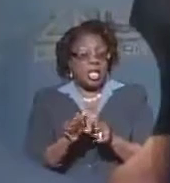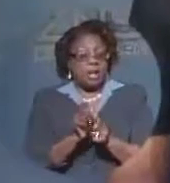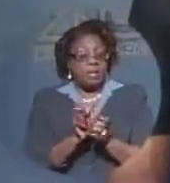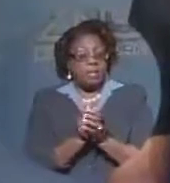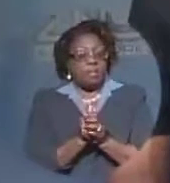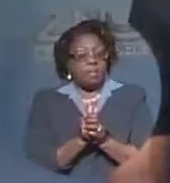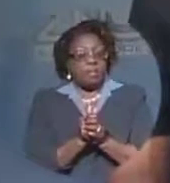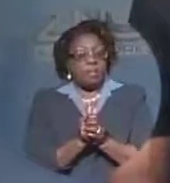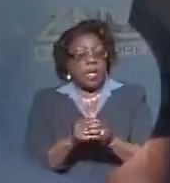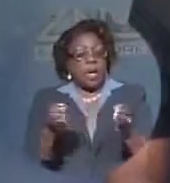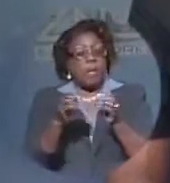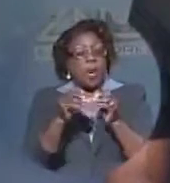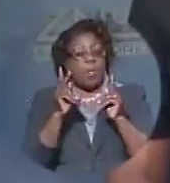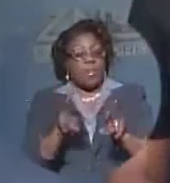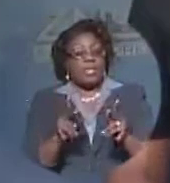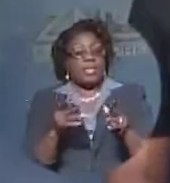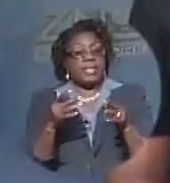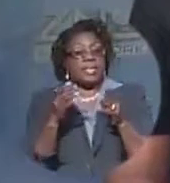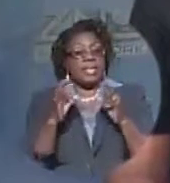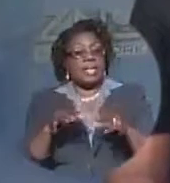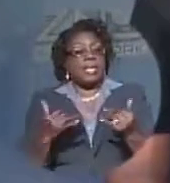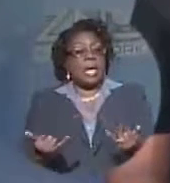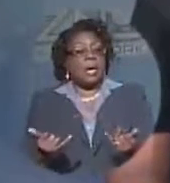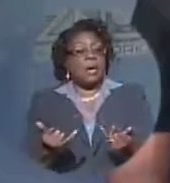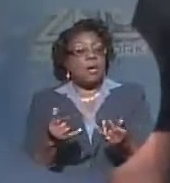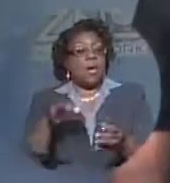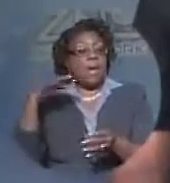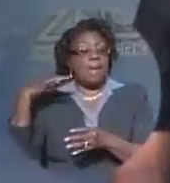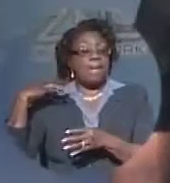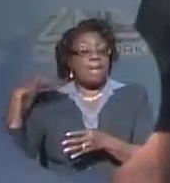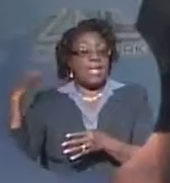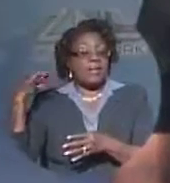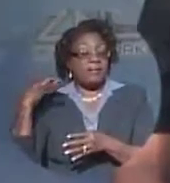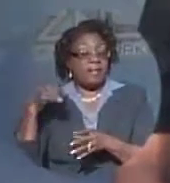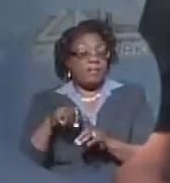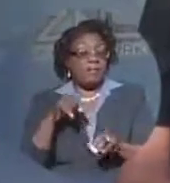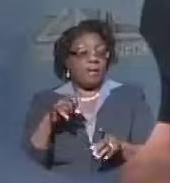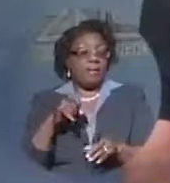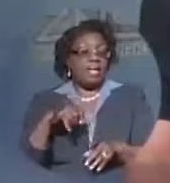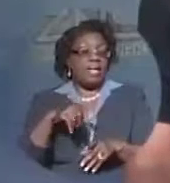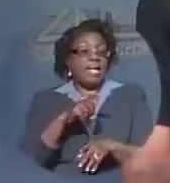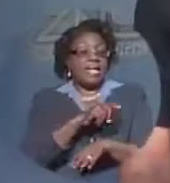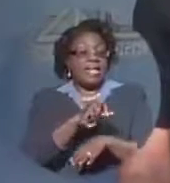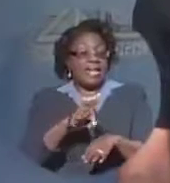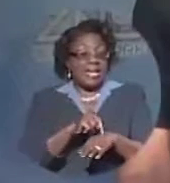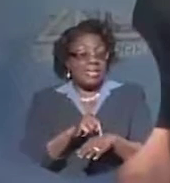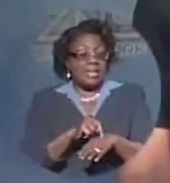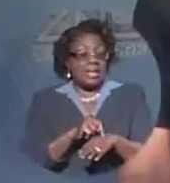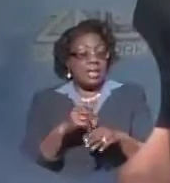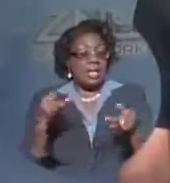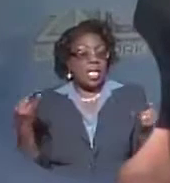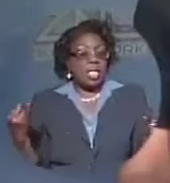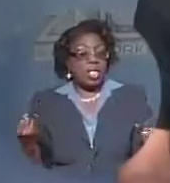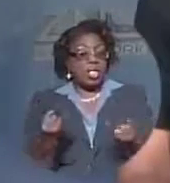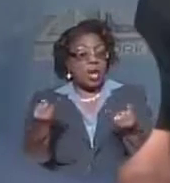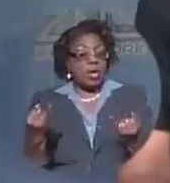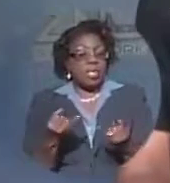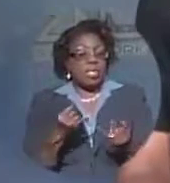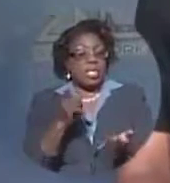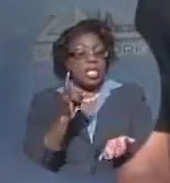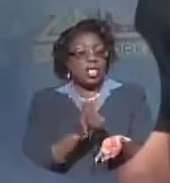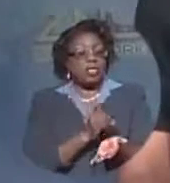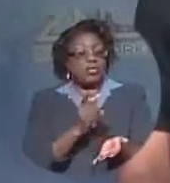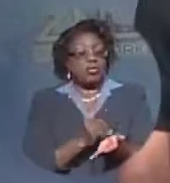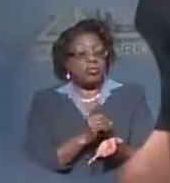More persons can now benefit from the National Insurance Prescription Drug Plan. Today, Prime Minister Ingram signed an order